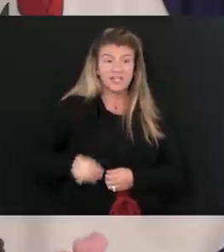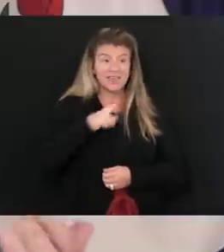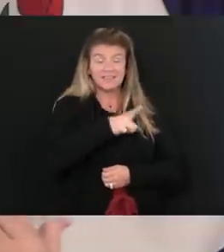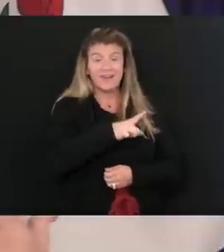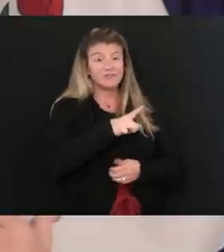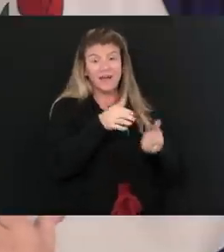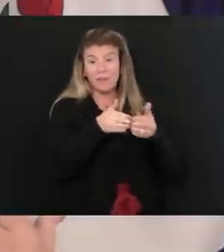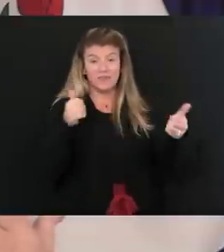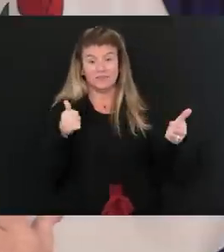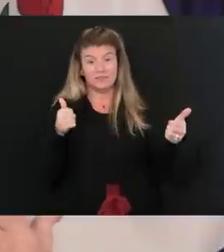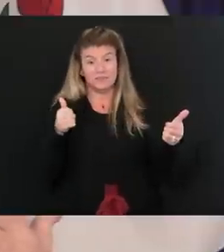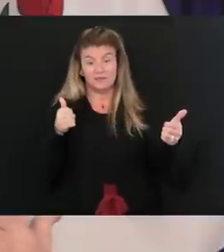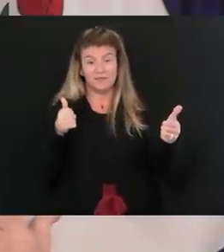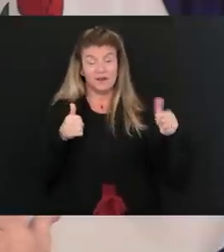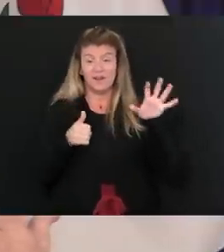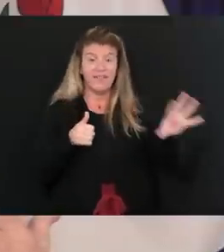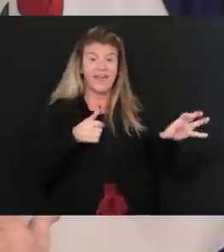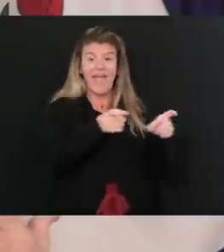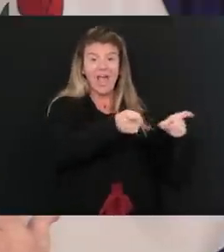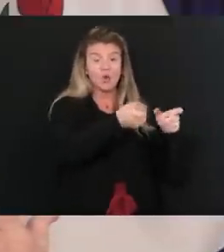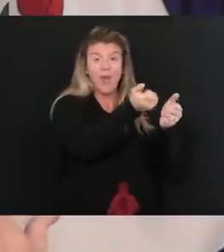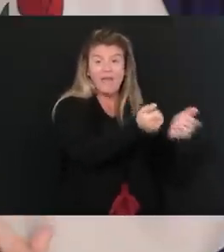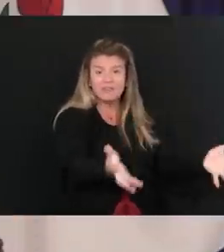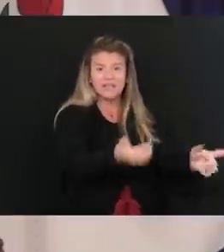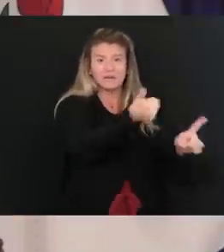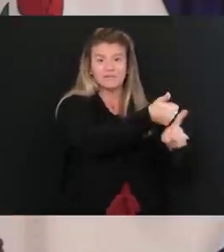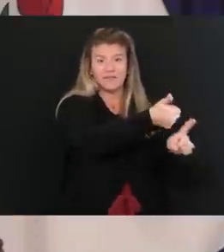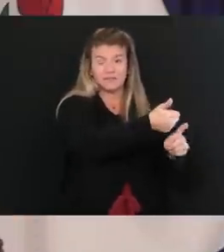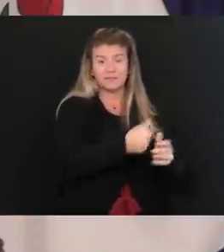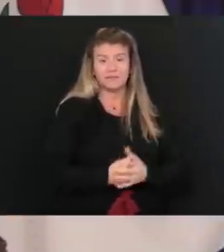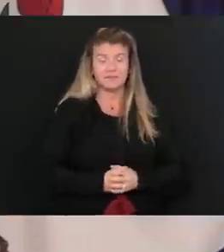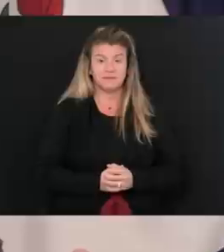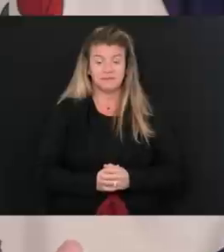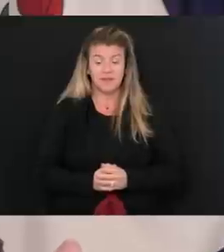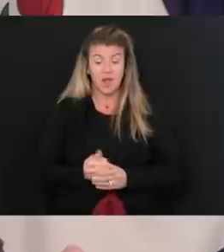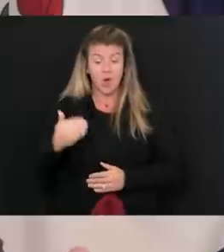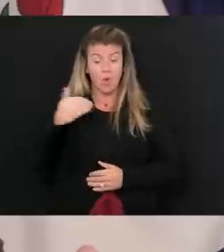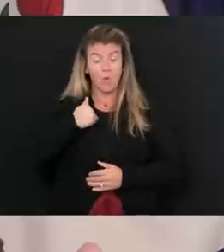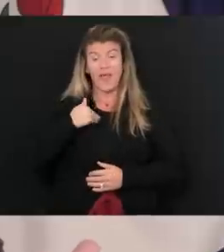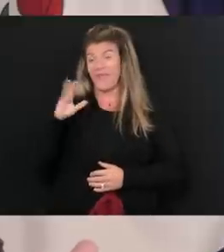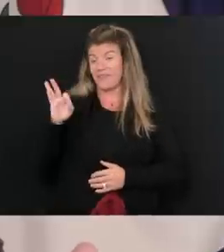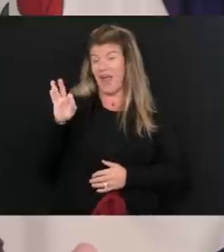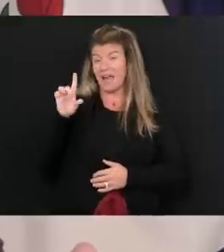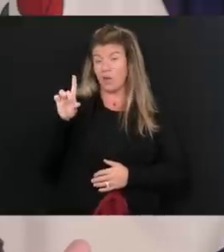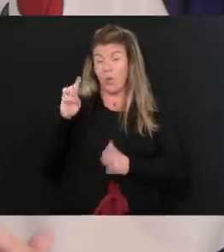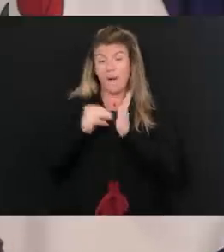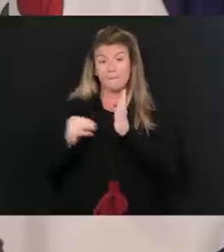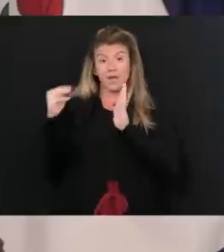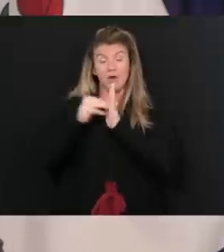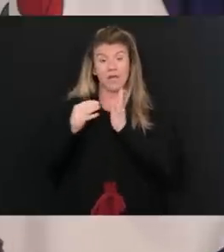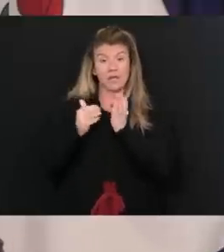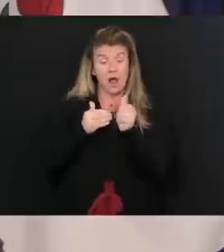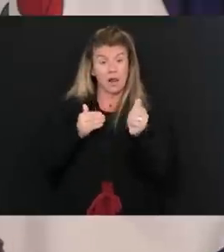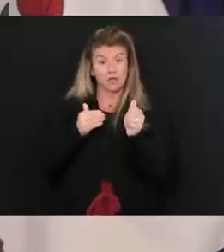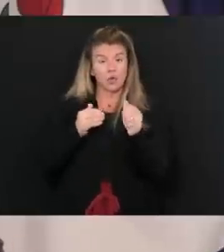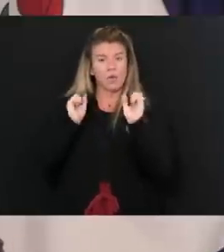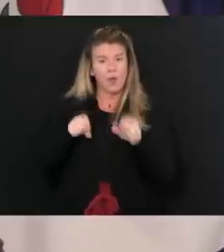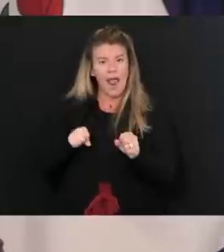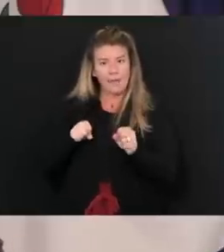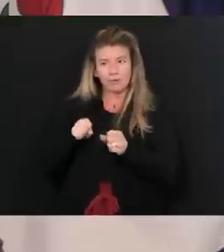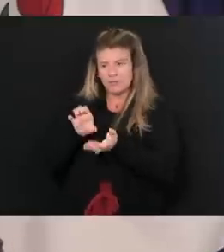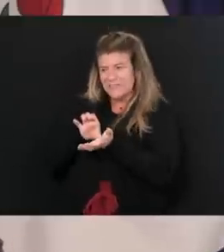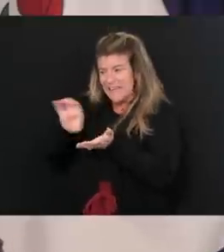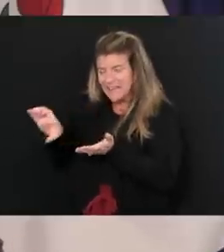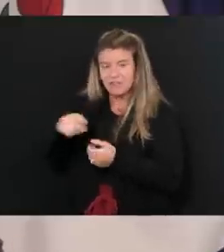their own. You know, we're, we've gotten 91 million dollars that we were able to pump into our public school